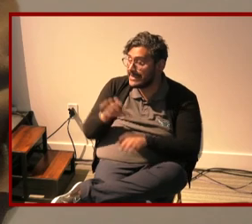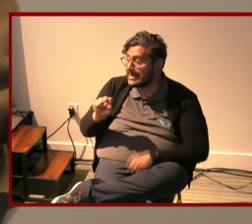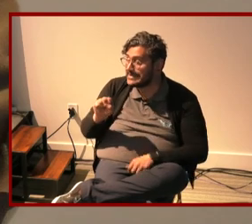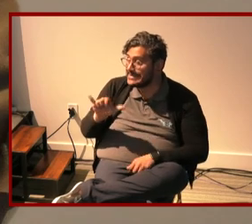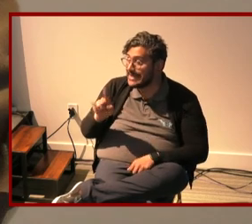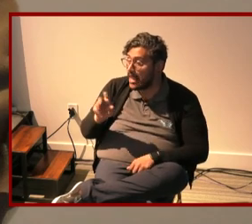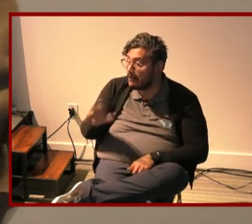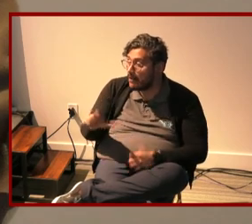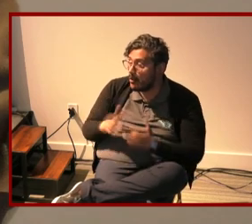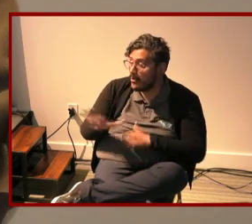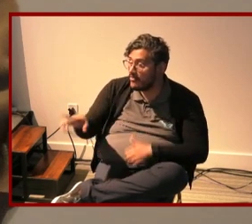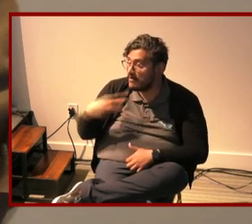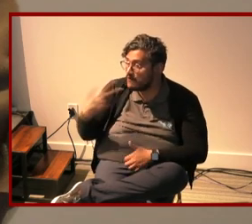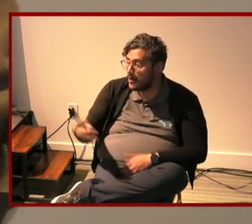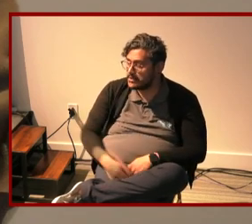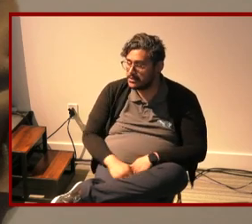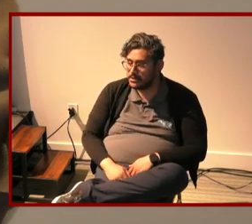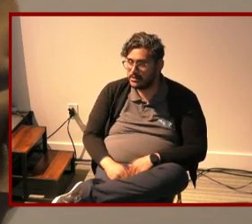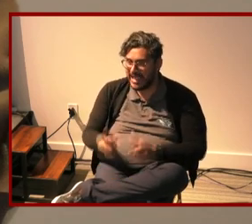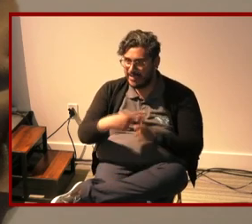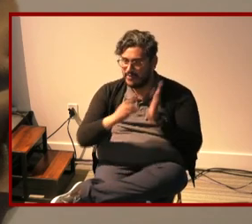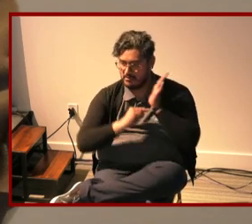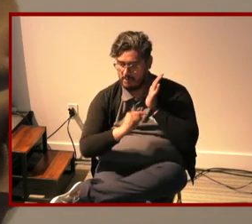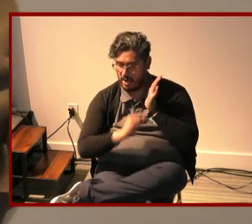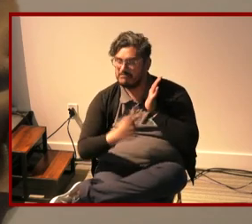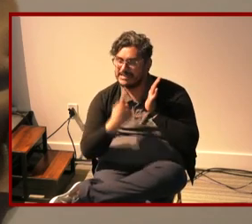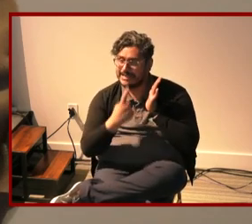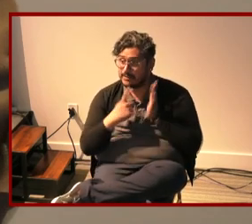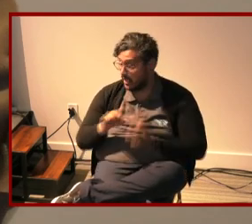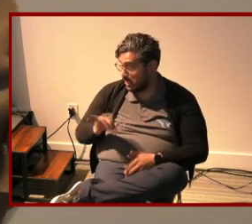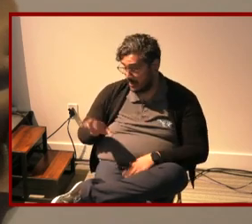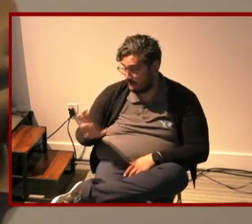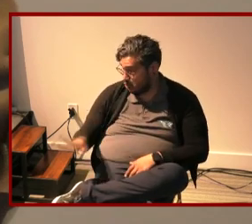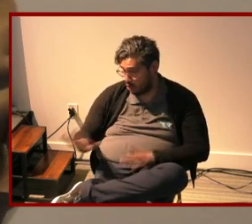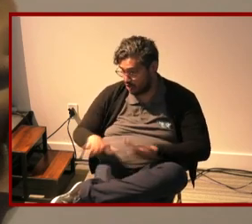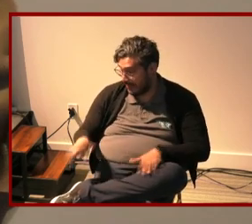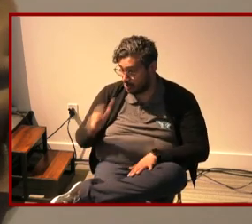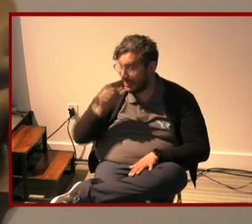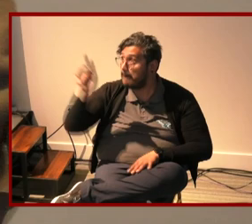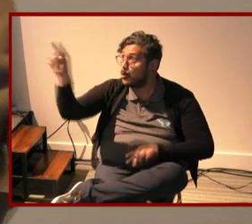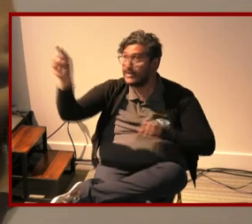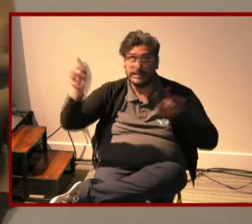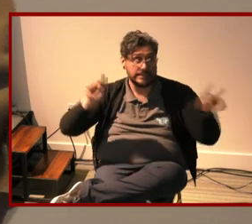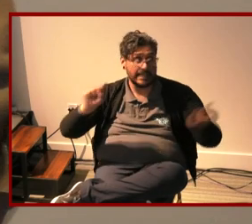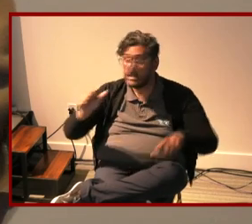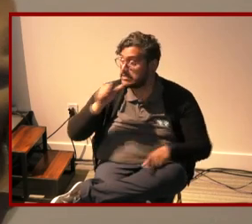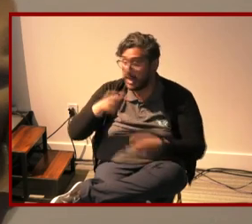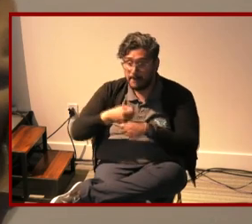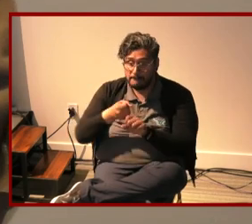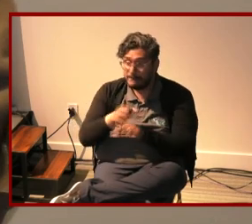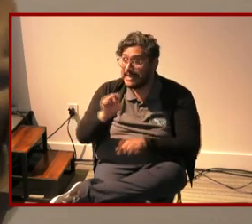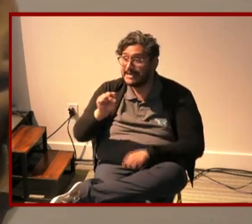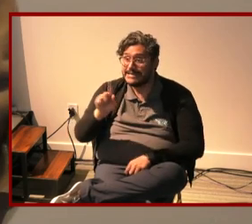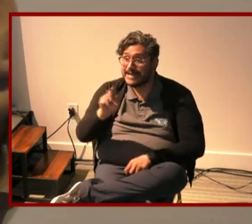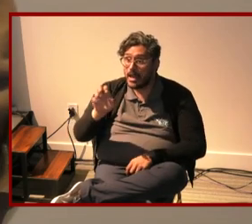voice and at the bottom it says if your child is not pointing at things and making syllables with their voice call your doctor